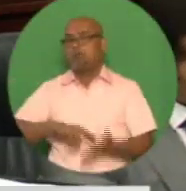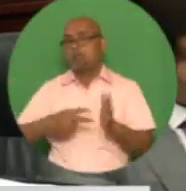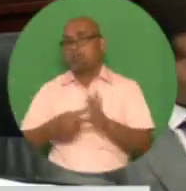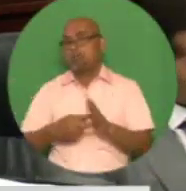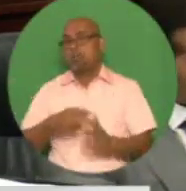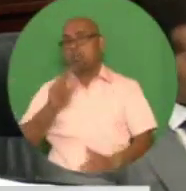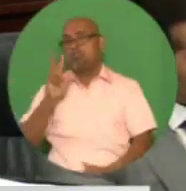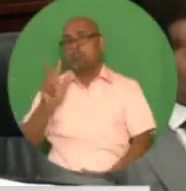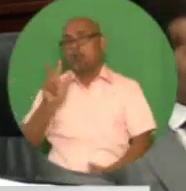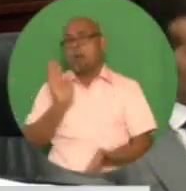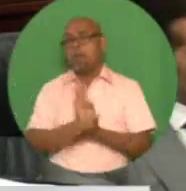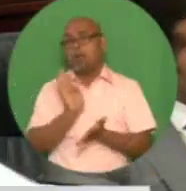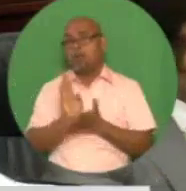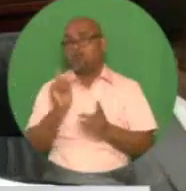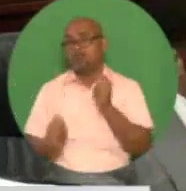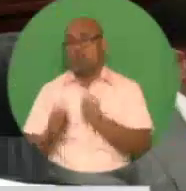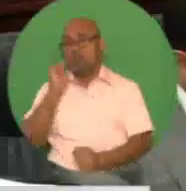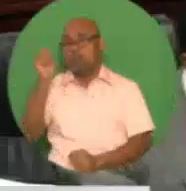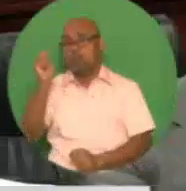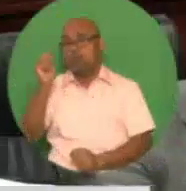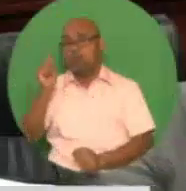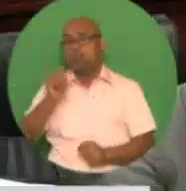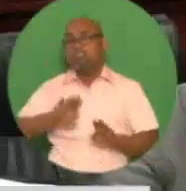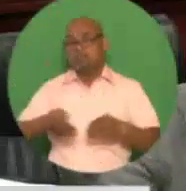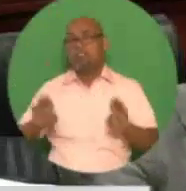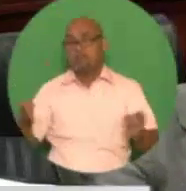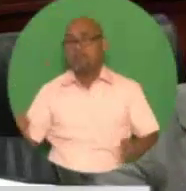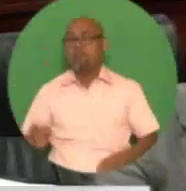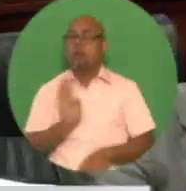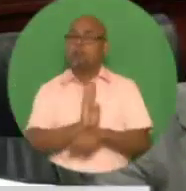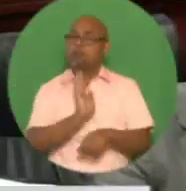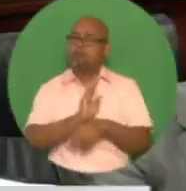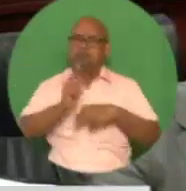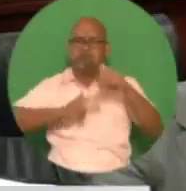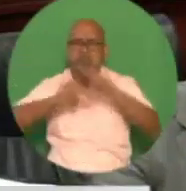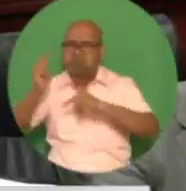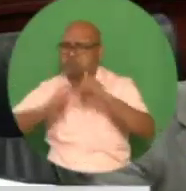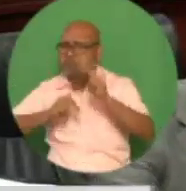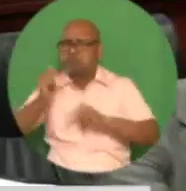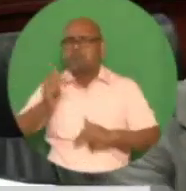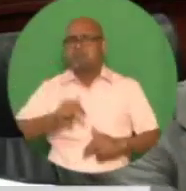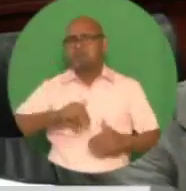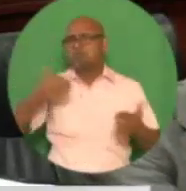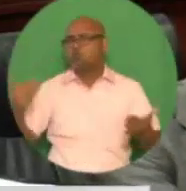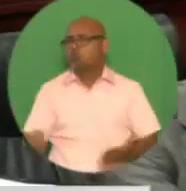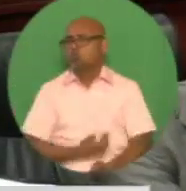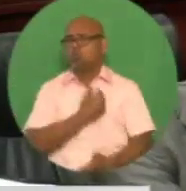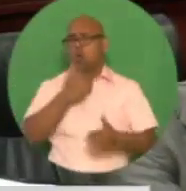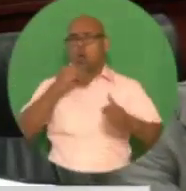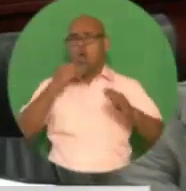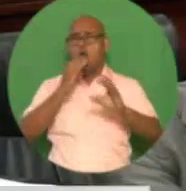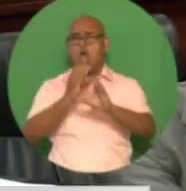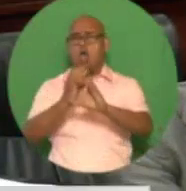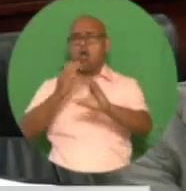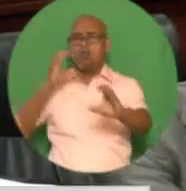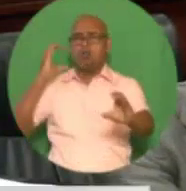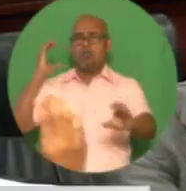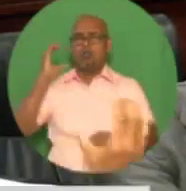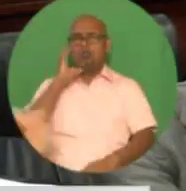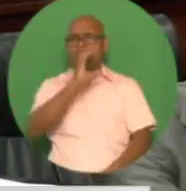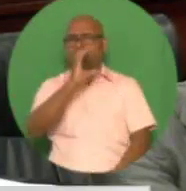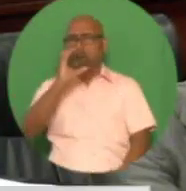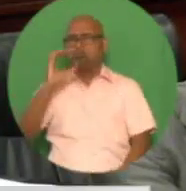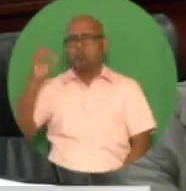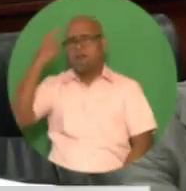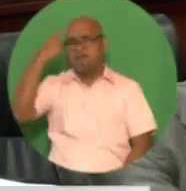of a range of businesses, including construction of a large container and bulk transfer terminal for a trans